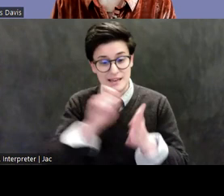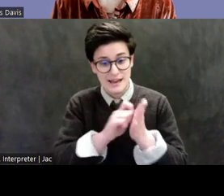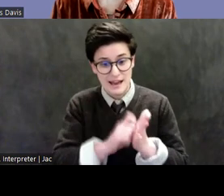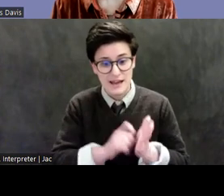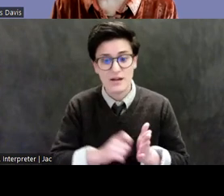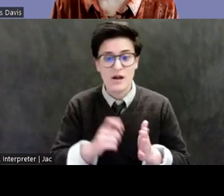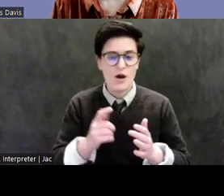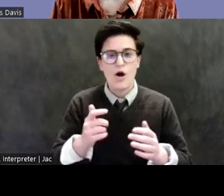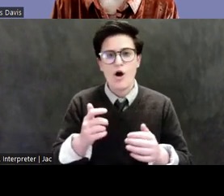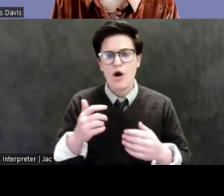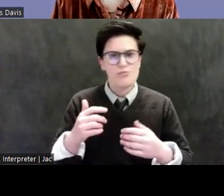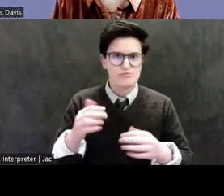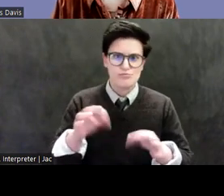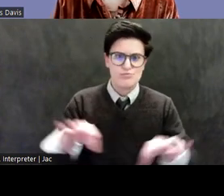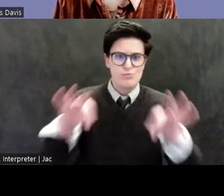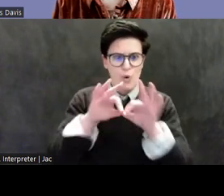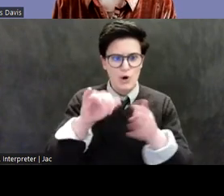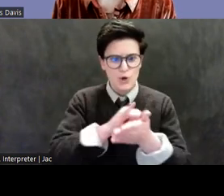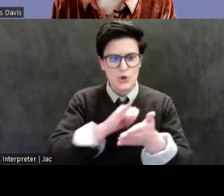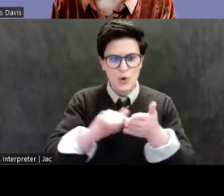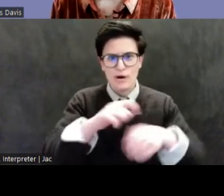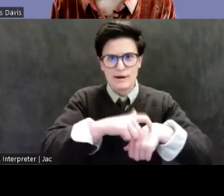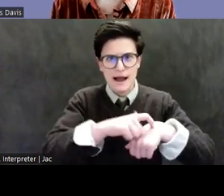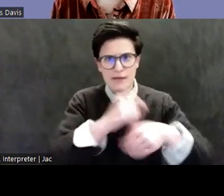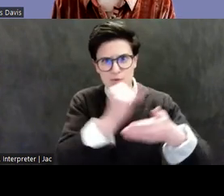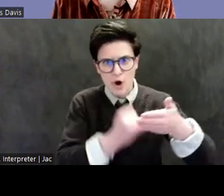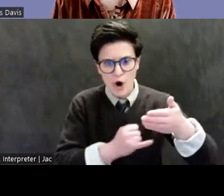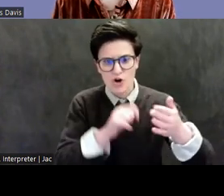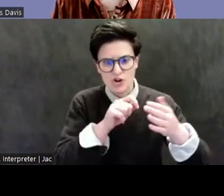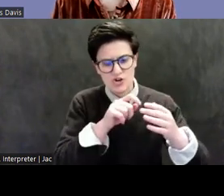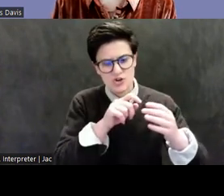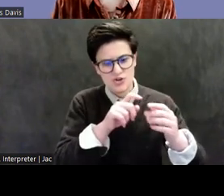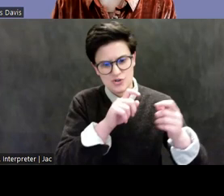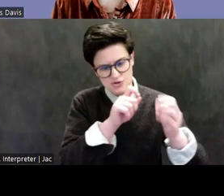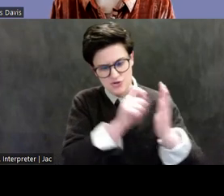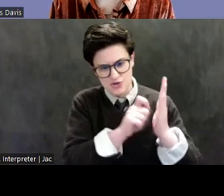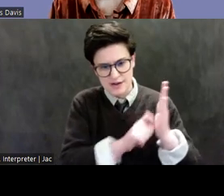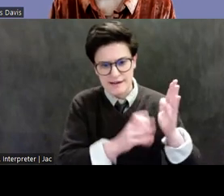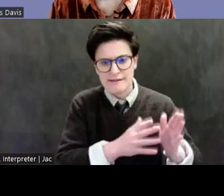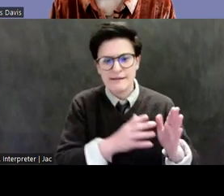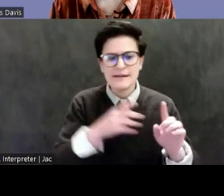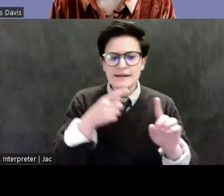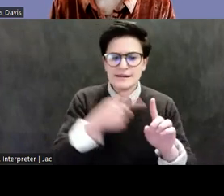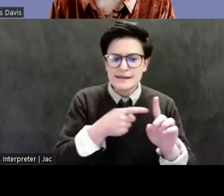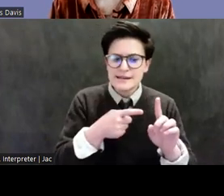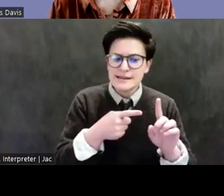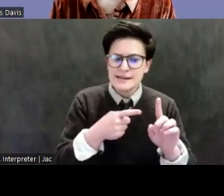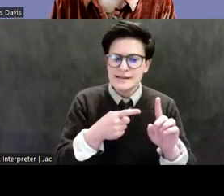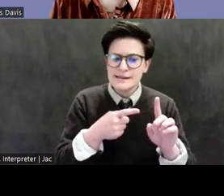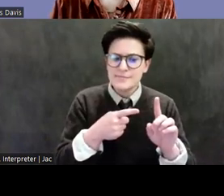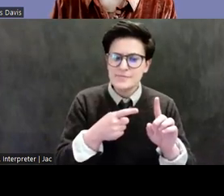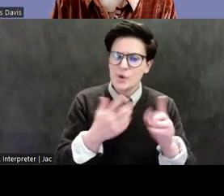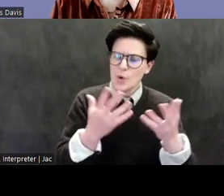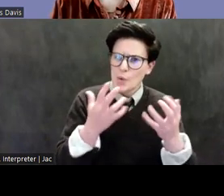not even talking an archaeologist here, lamented the, quote, eager market in the United States for art casualties from Tibet to Cambodia,